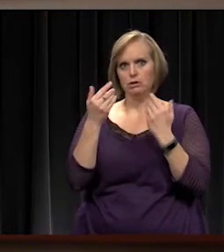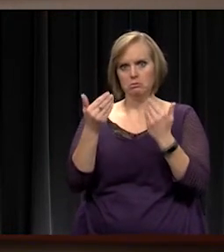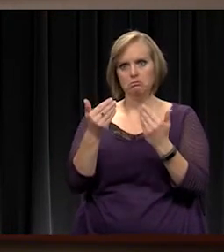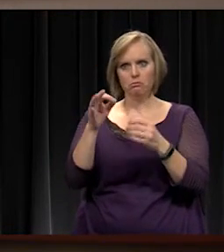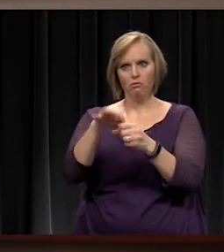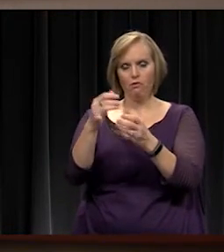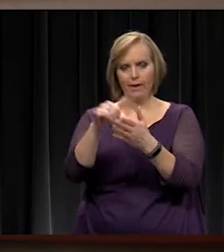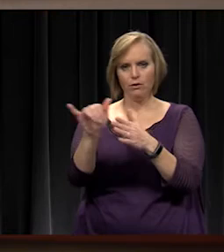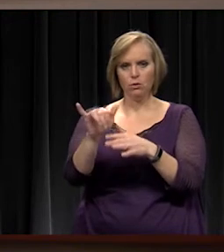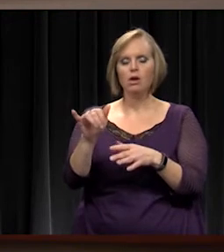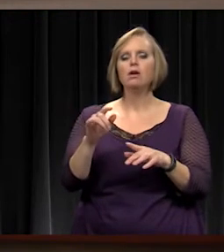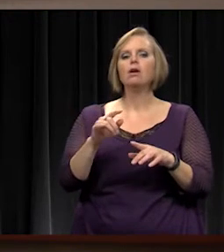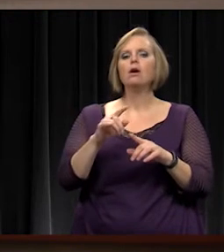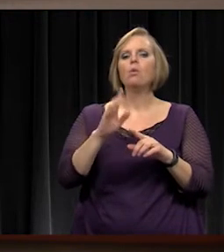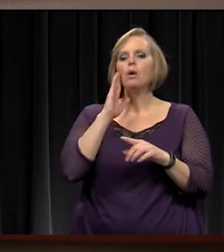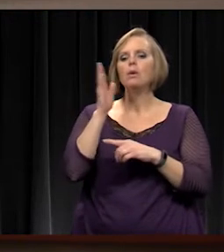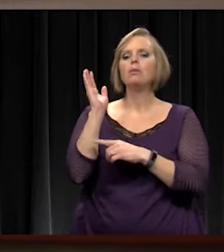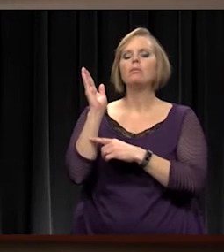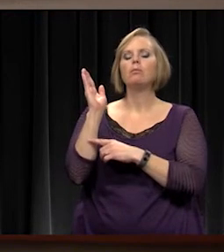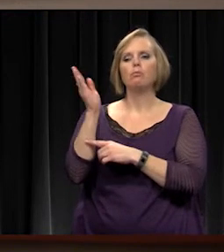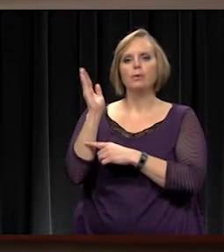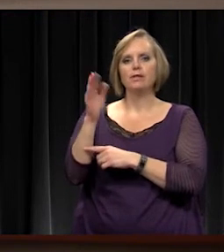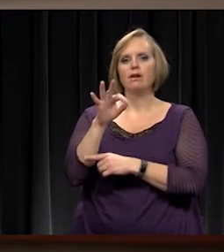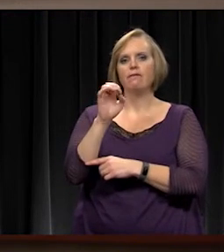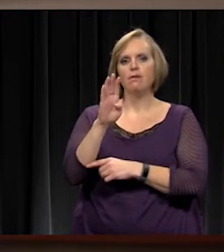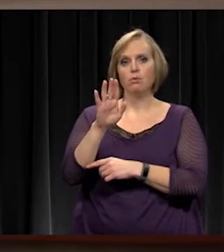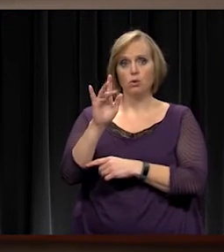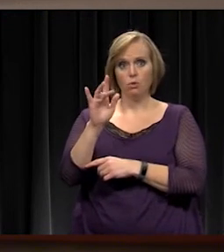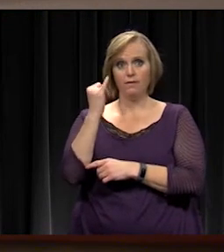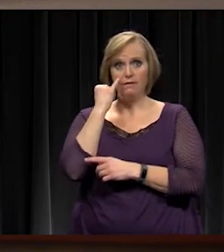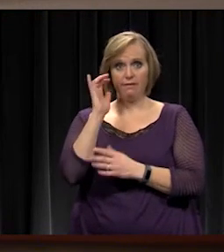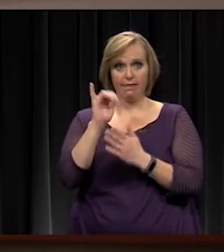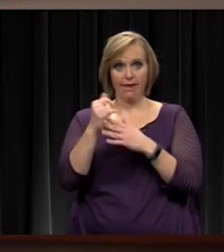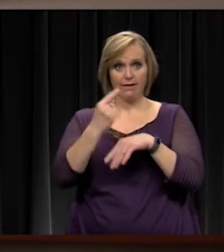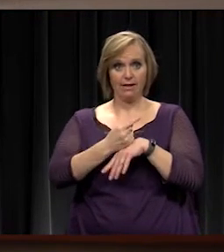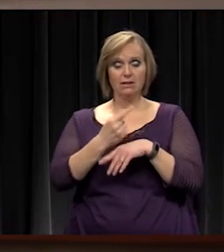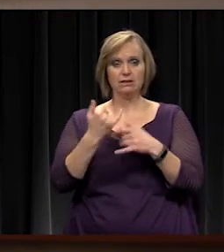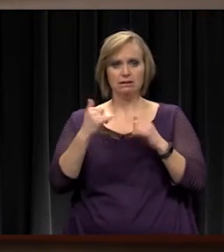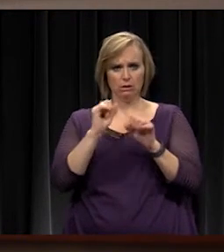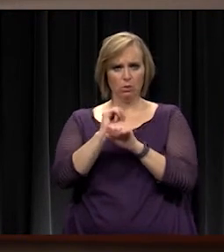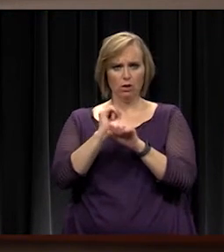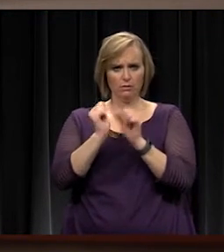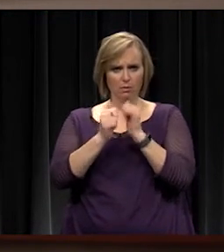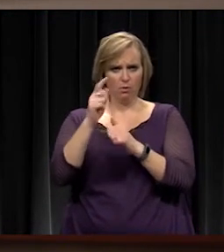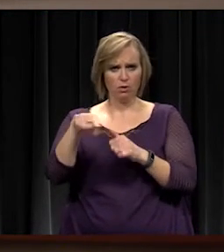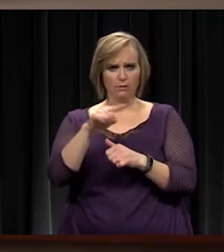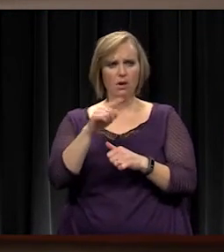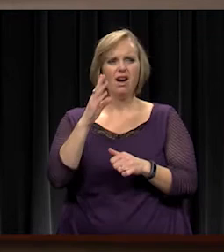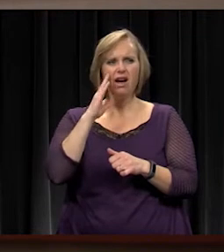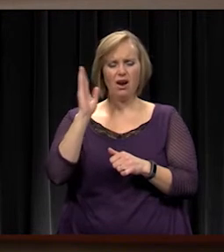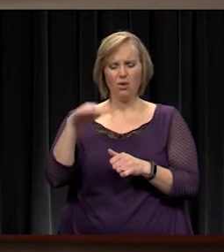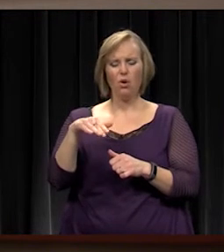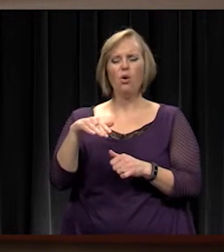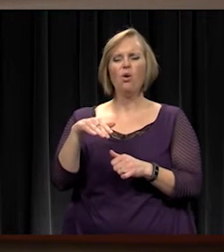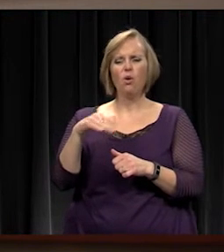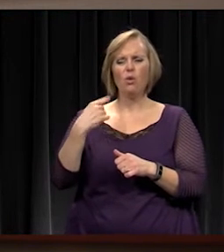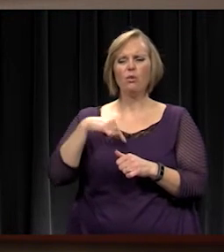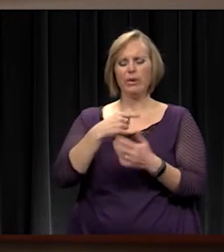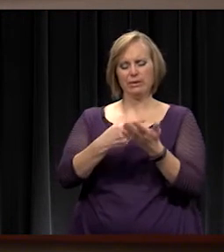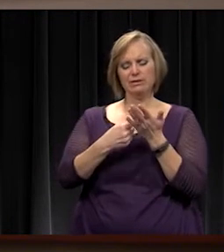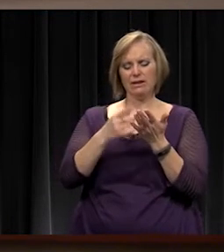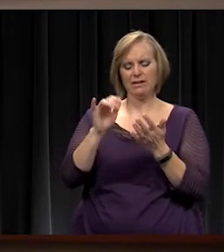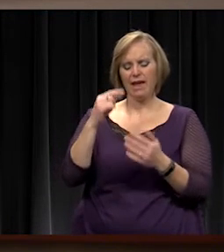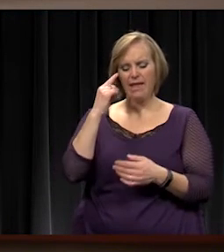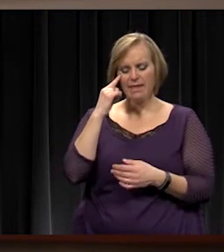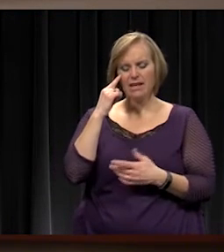present to you on February 25th if that date still works for most of you. And I know that we were kind of talking about that. And I think the majority